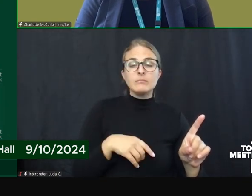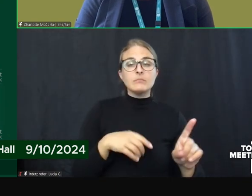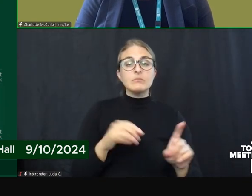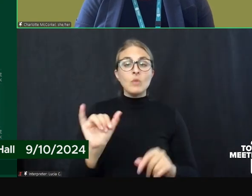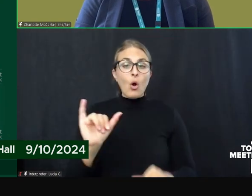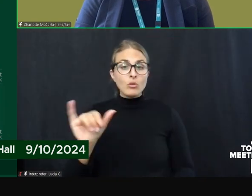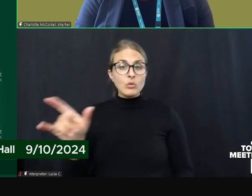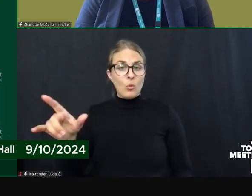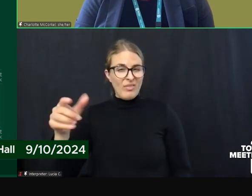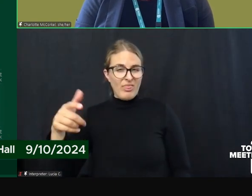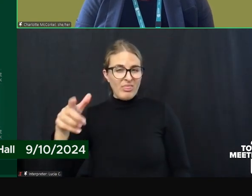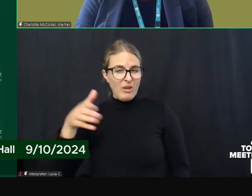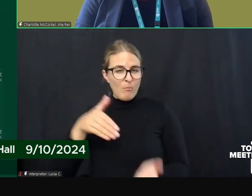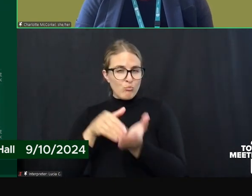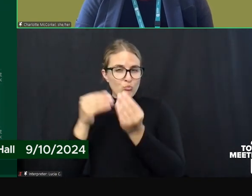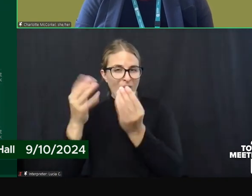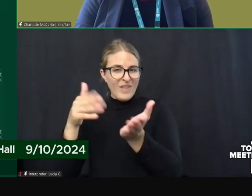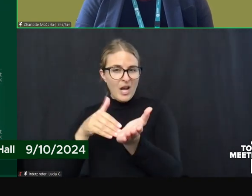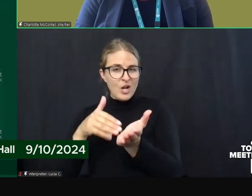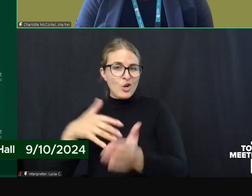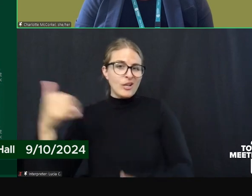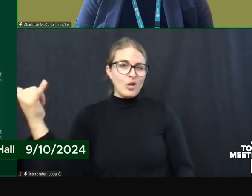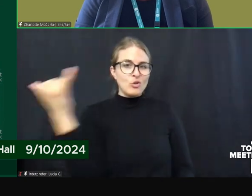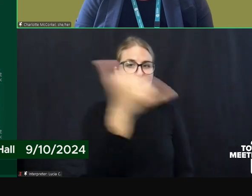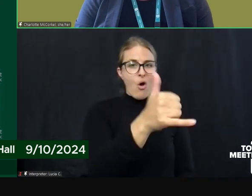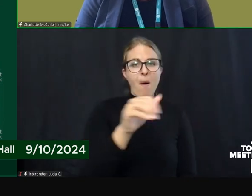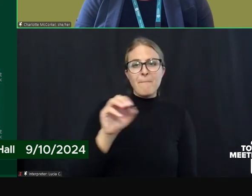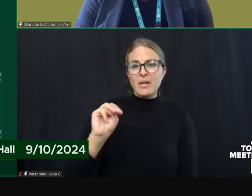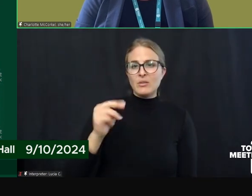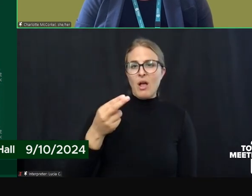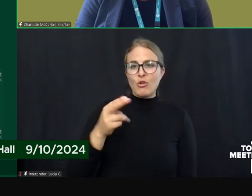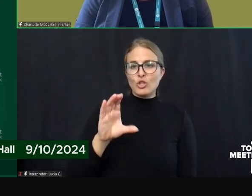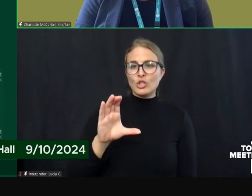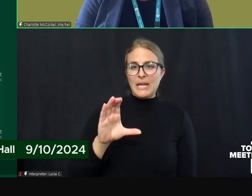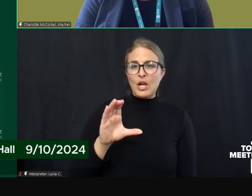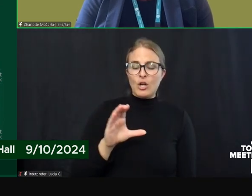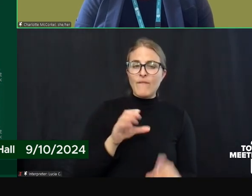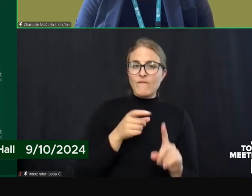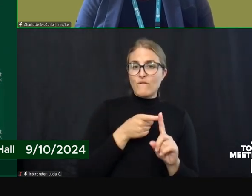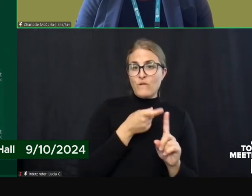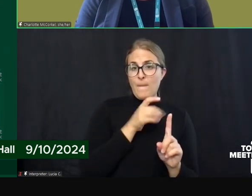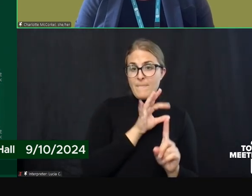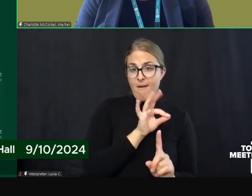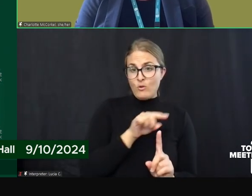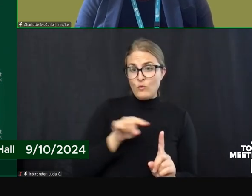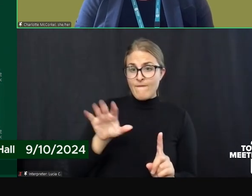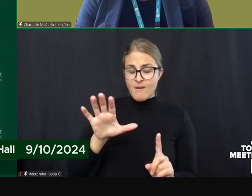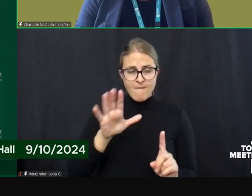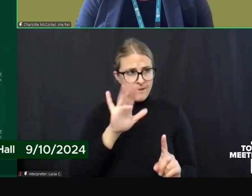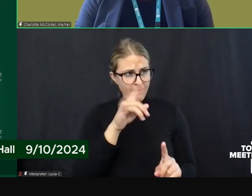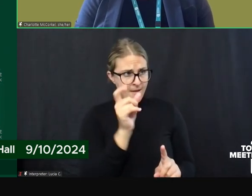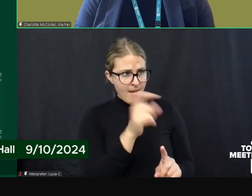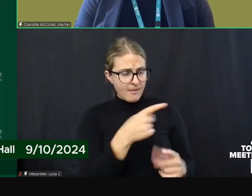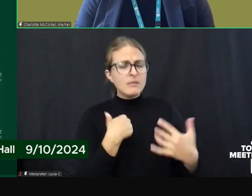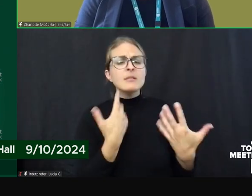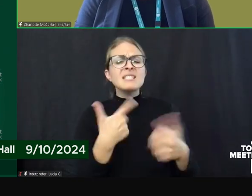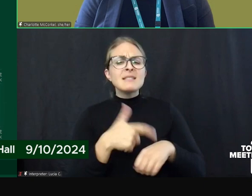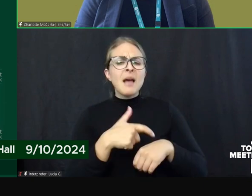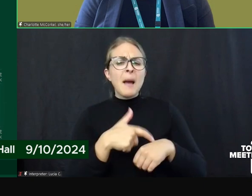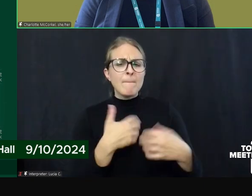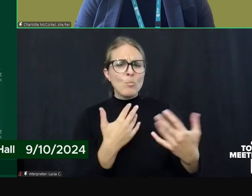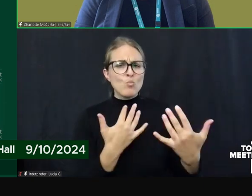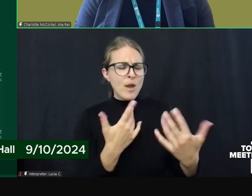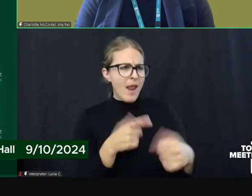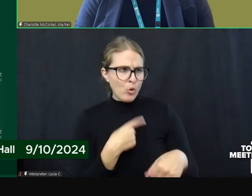call mental health urgent care between the hours of nine to five to ask questions about the wait time, if there is one, or